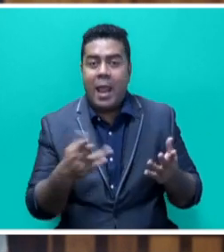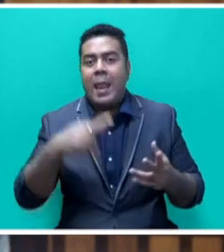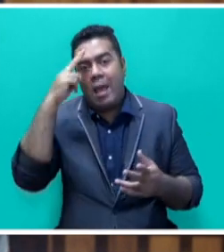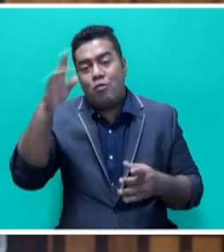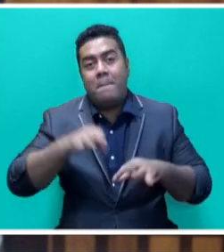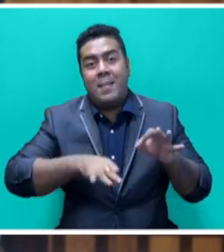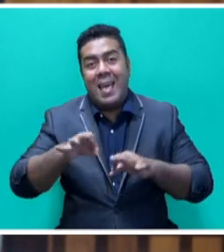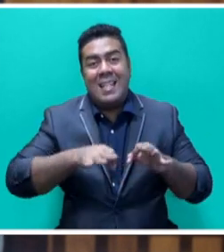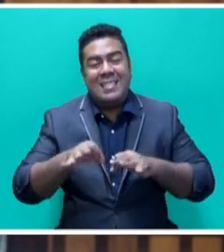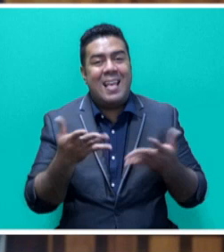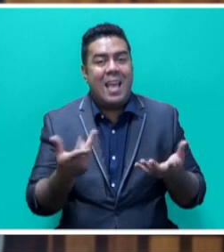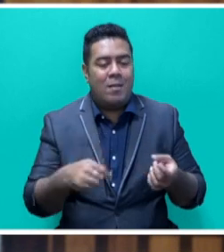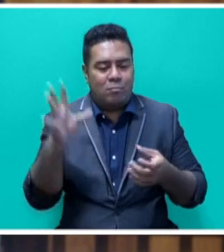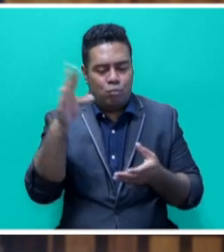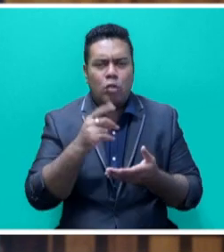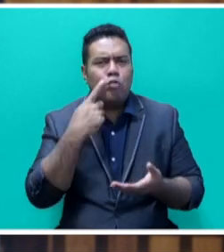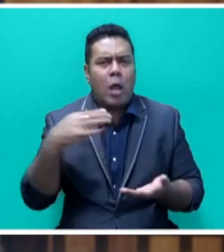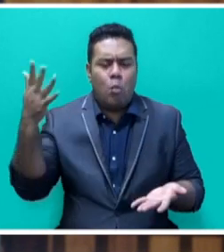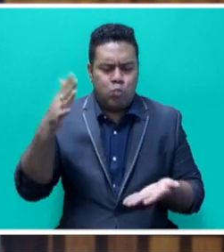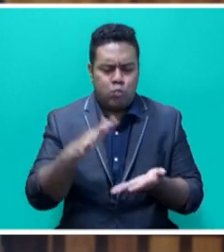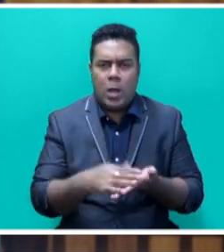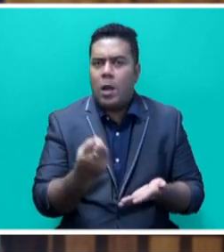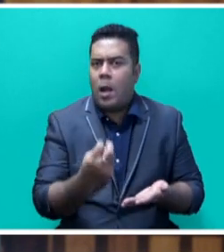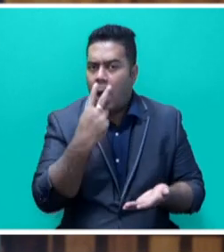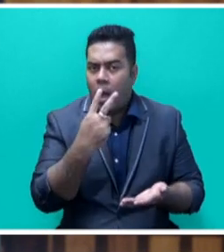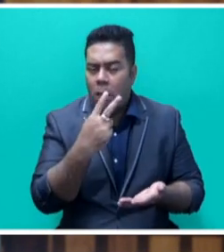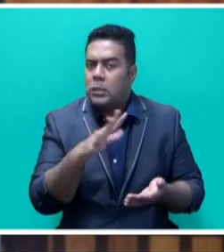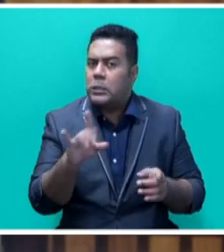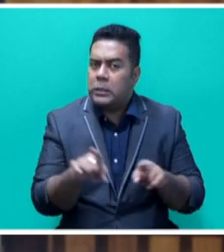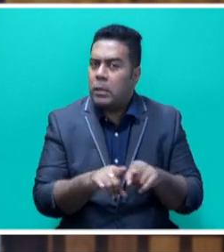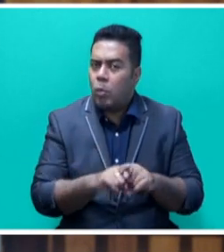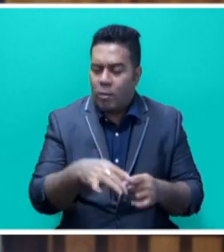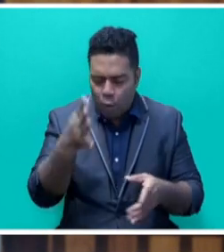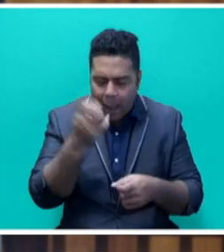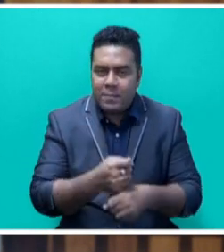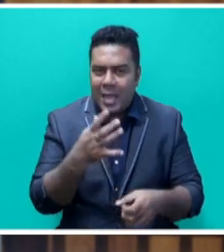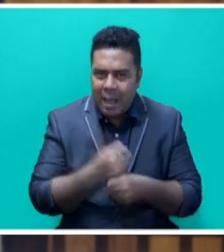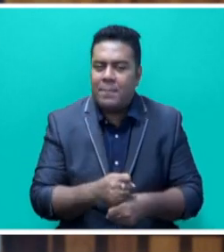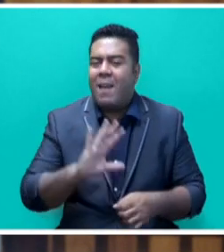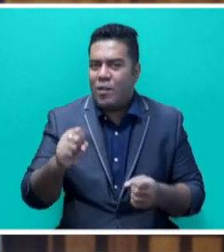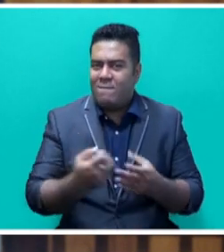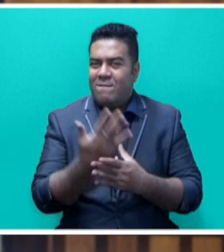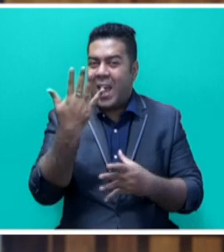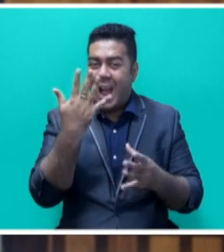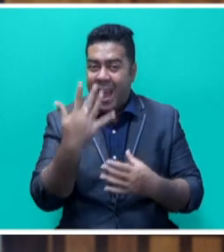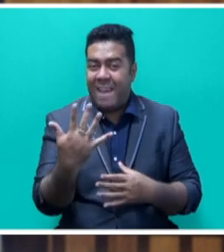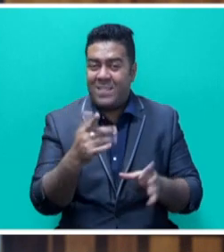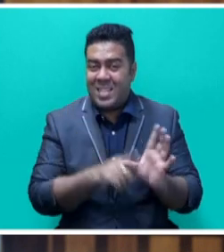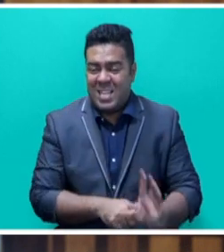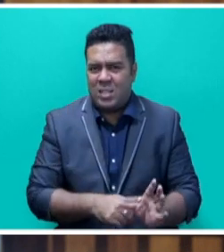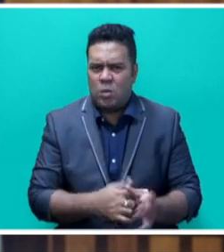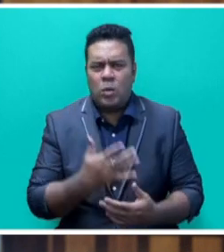and commitments to reduce carbon emissions. They need to be updated at least every five years to show increased national commitment